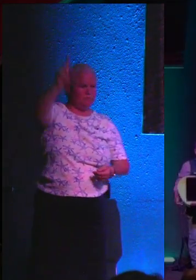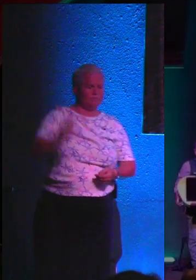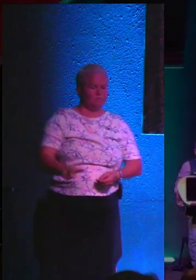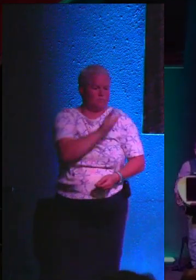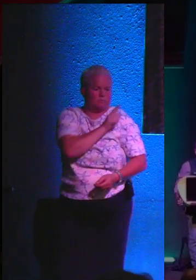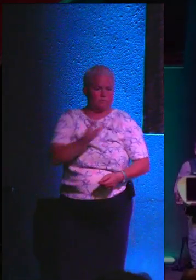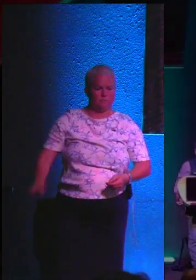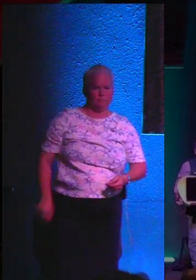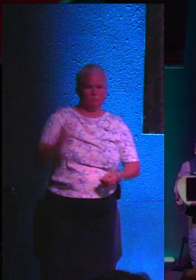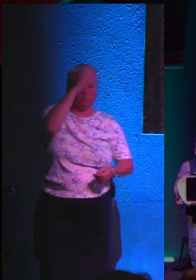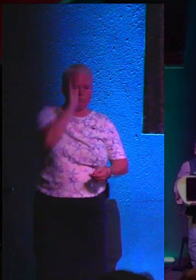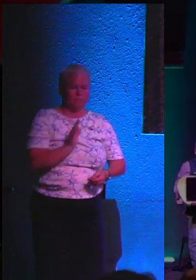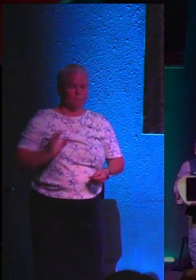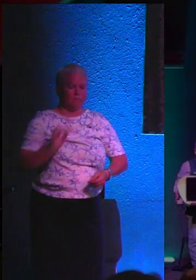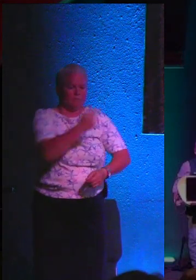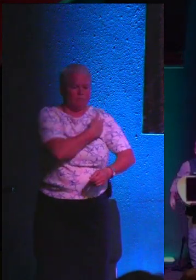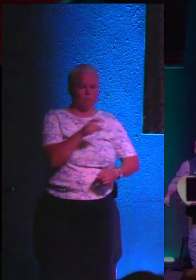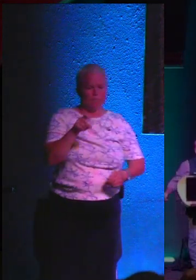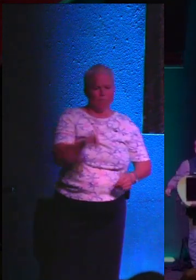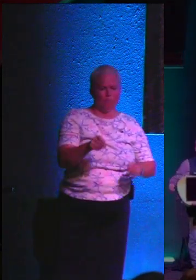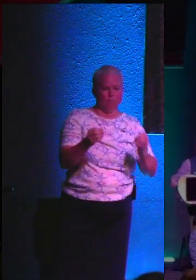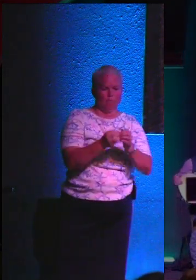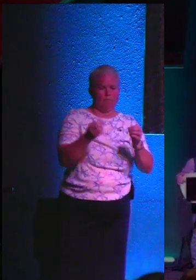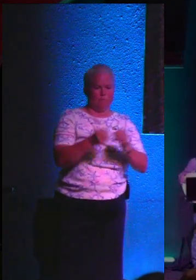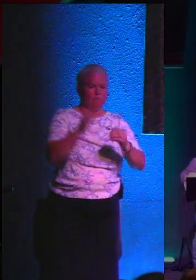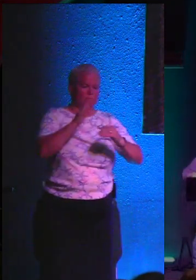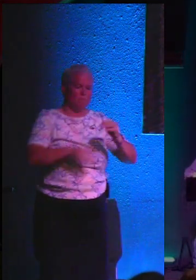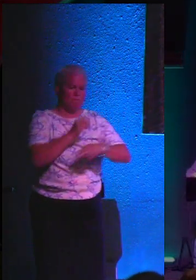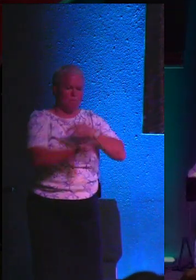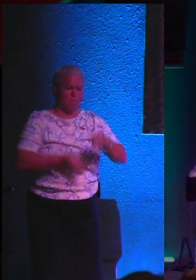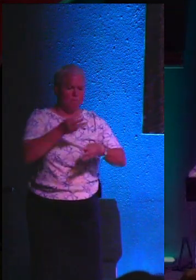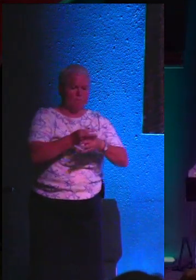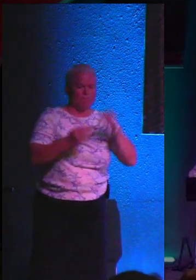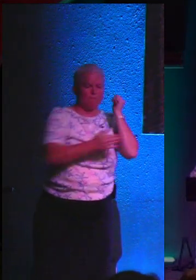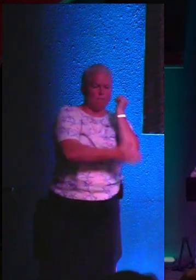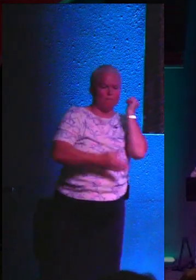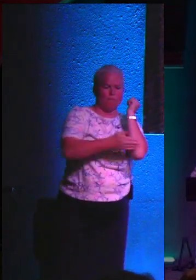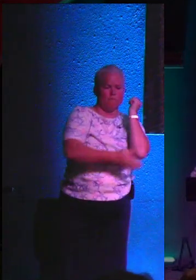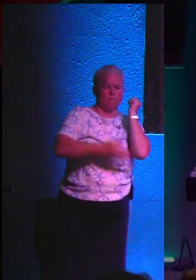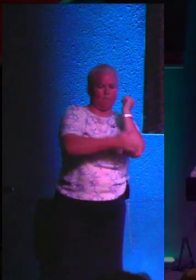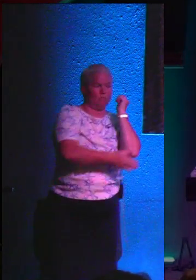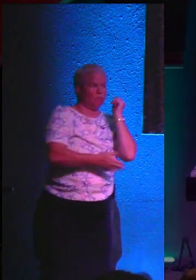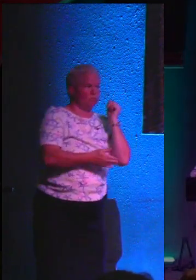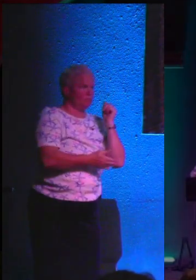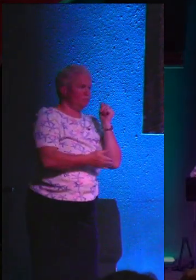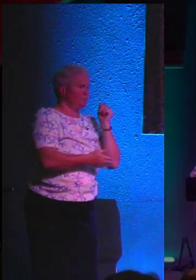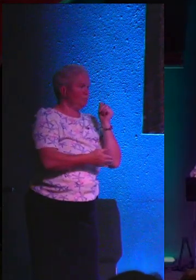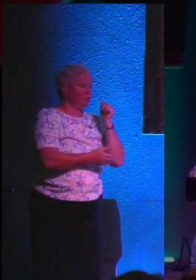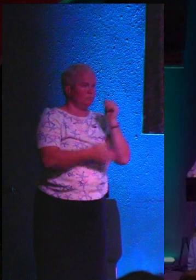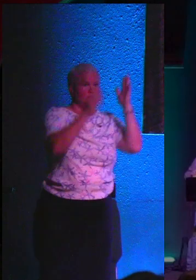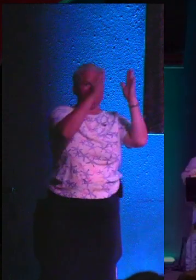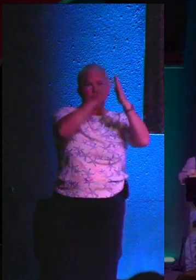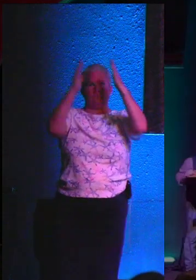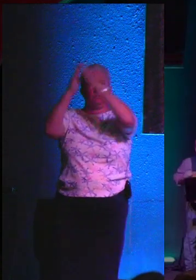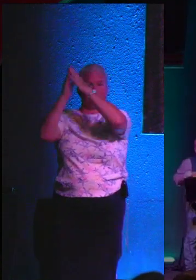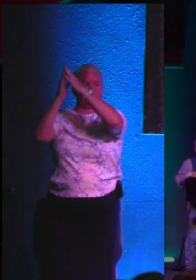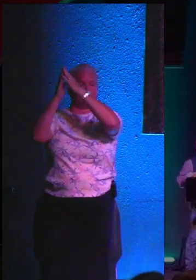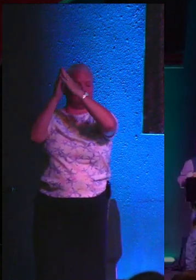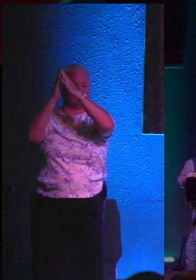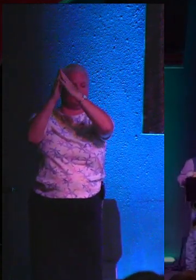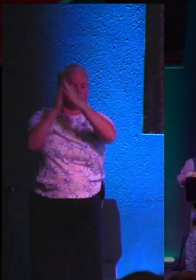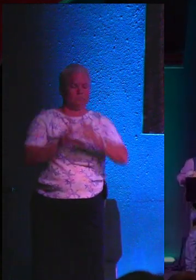Lord God, we need you more now than ever in our world, in our country, in our city,